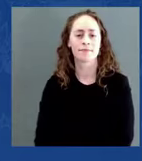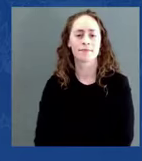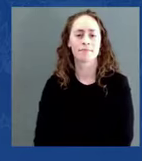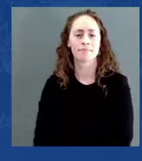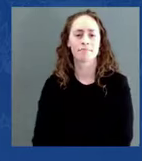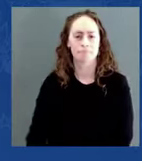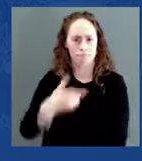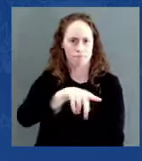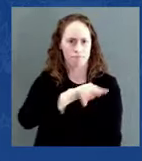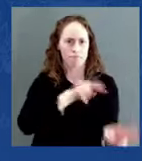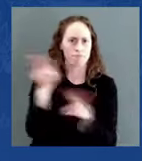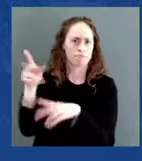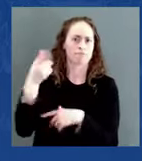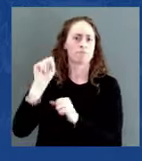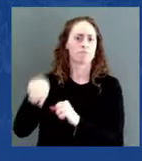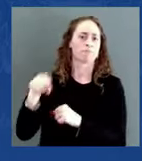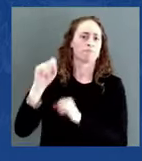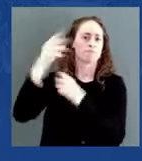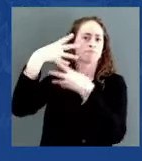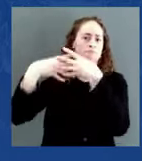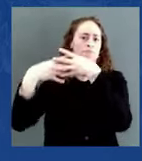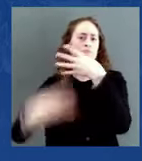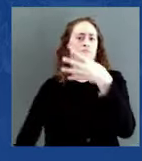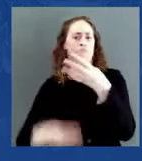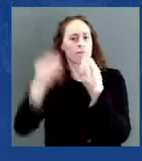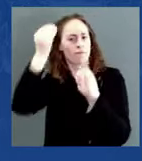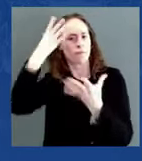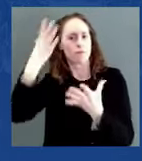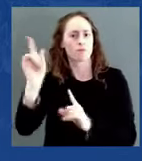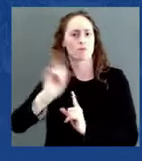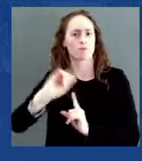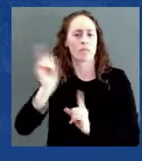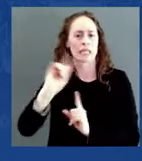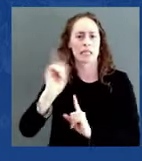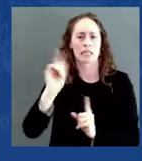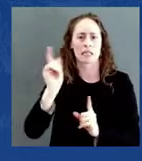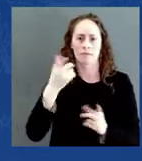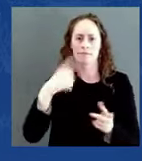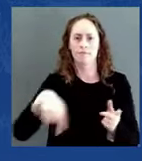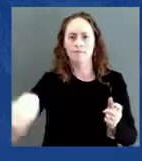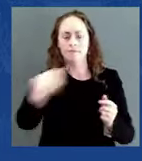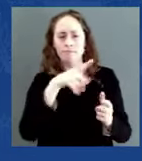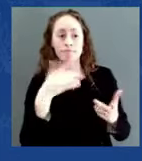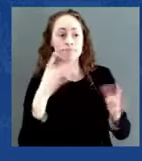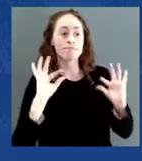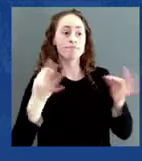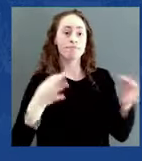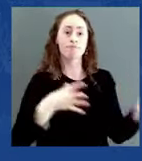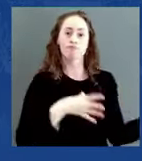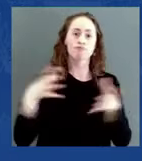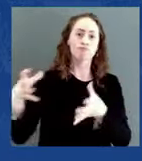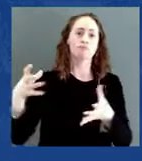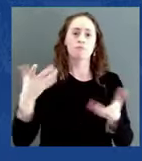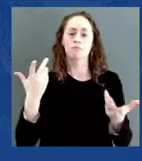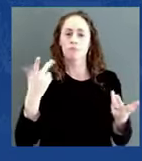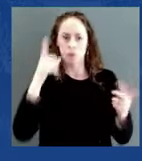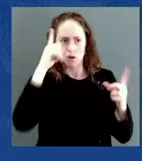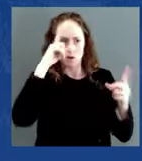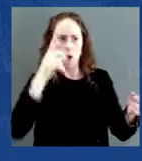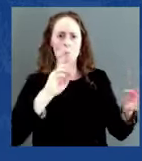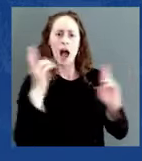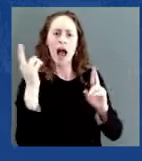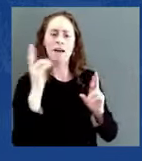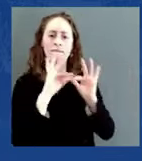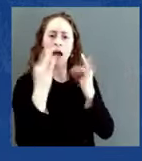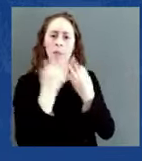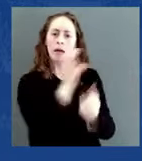parents can get vaccinated and get their second first or second shots or their booster shots. Family vaccination clinics will be held